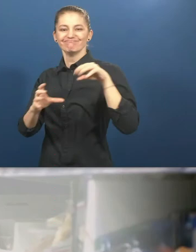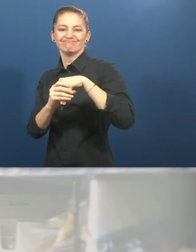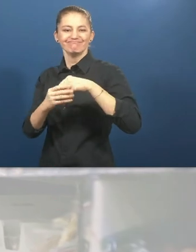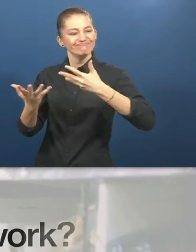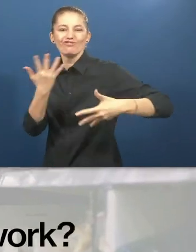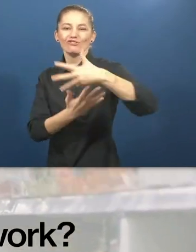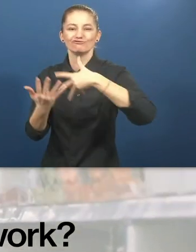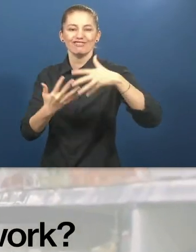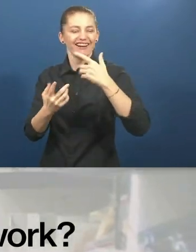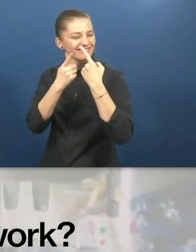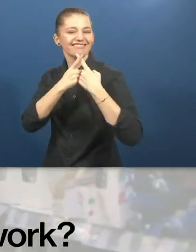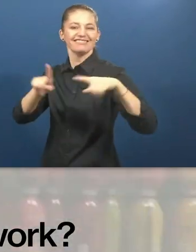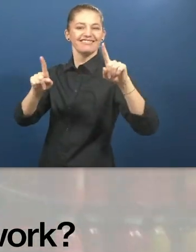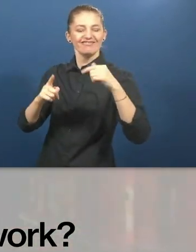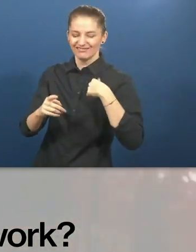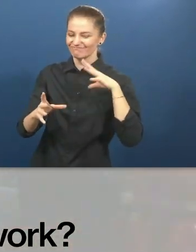How does Klapjob work?